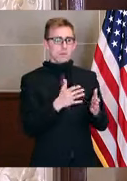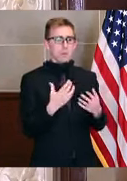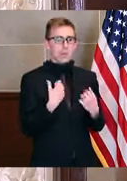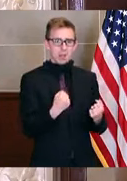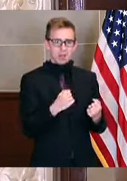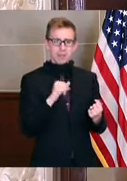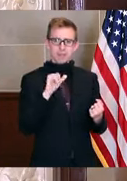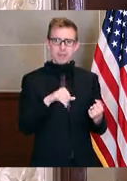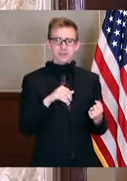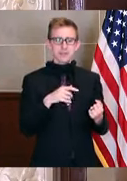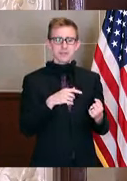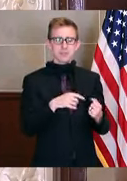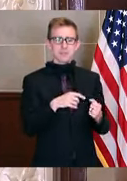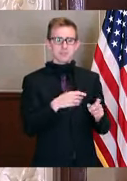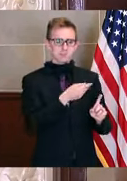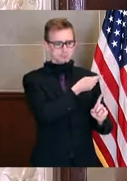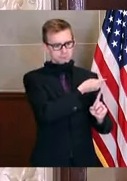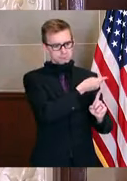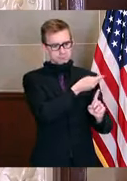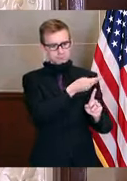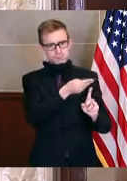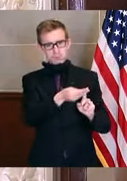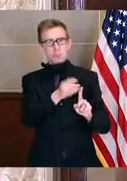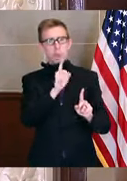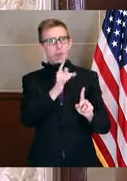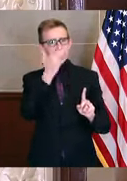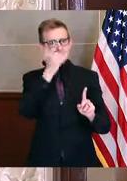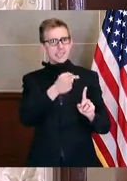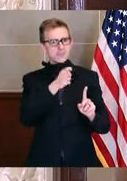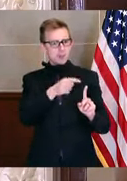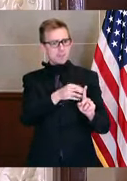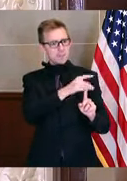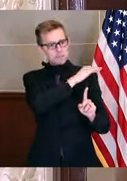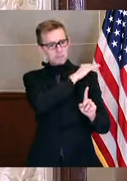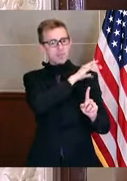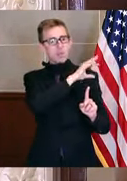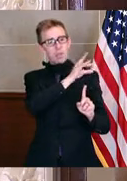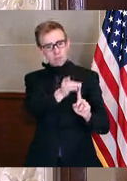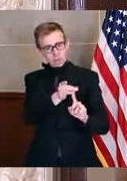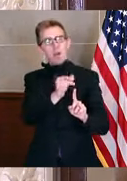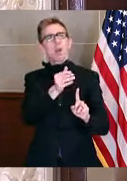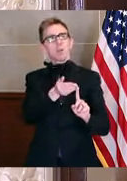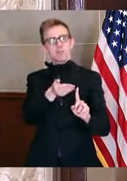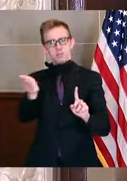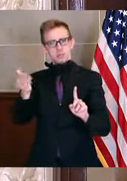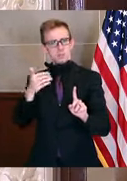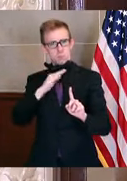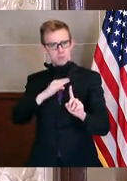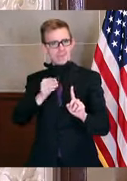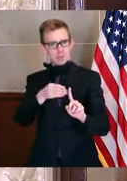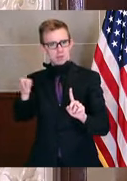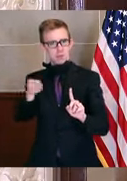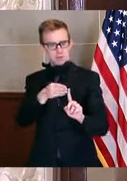which is epidemiologically contact tracing, isolating, quarantining, and